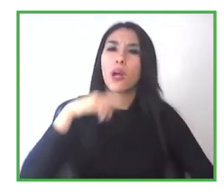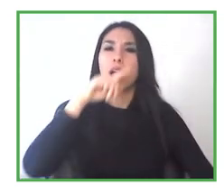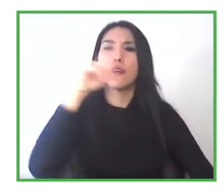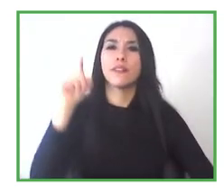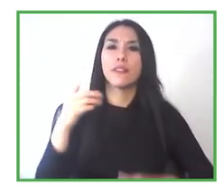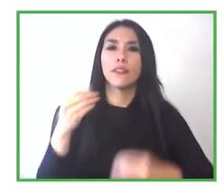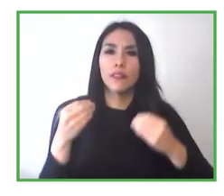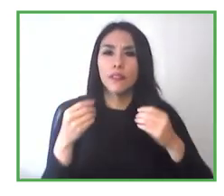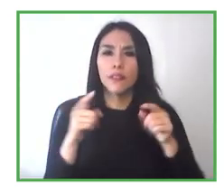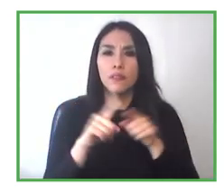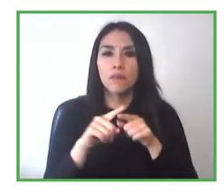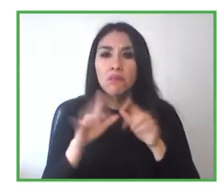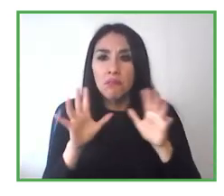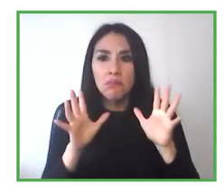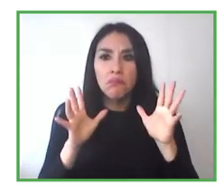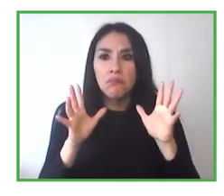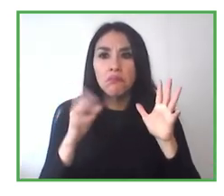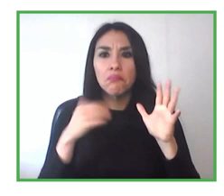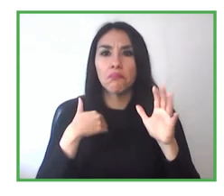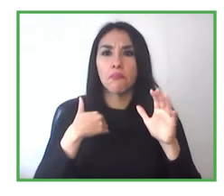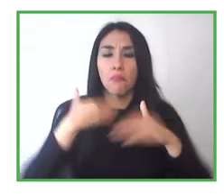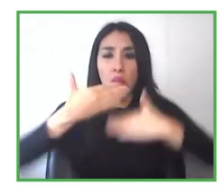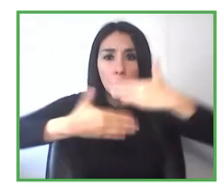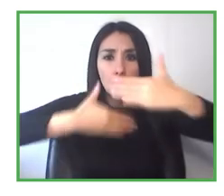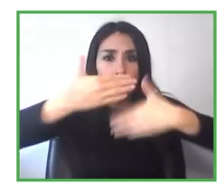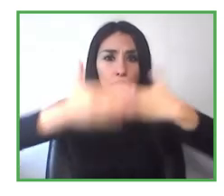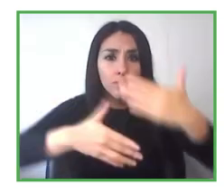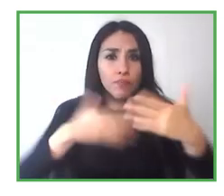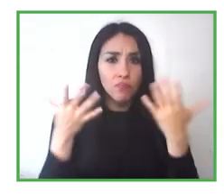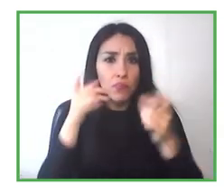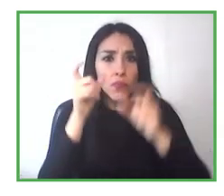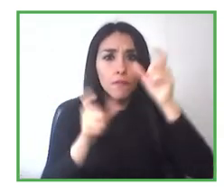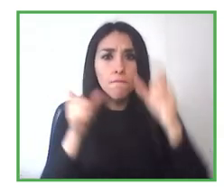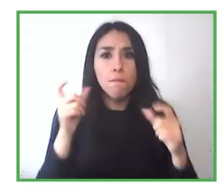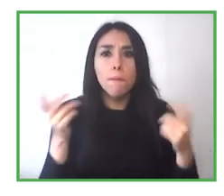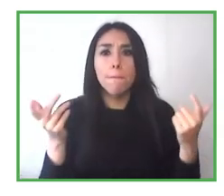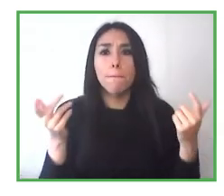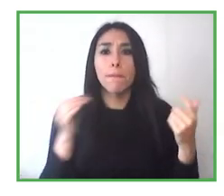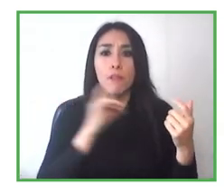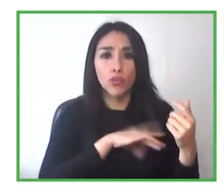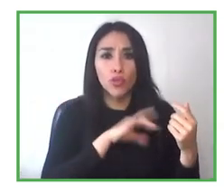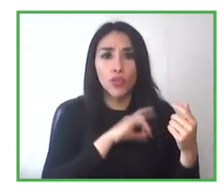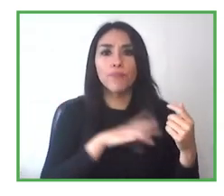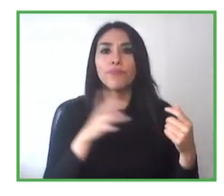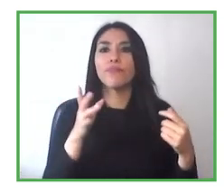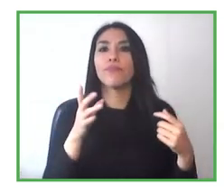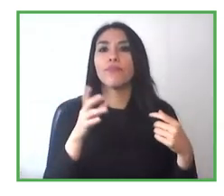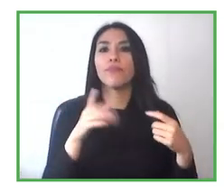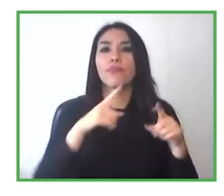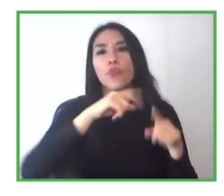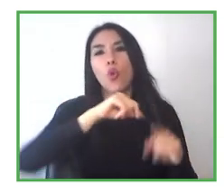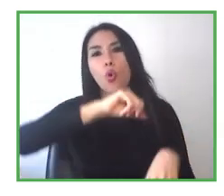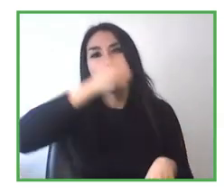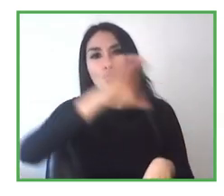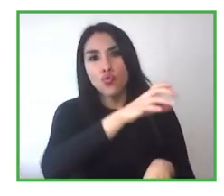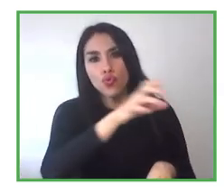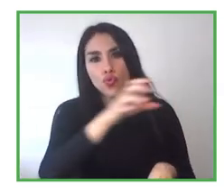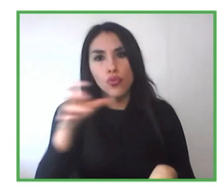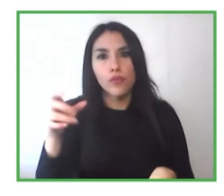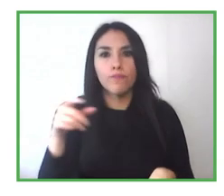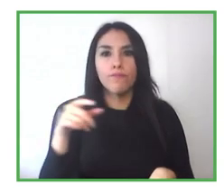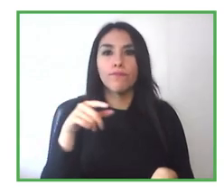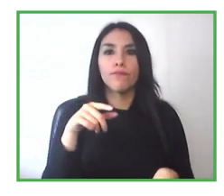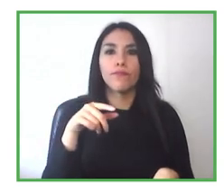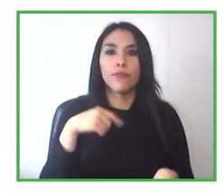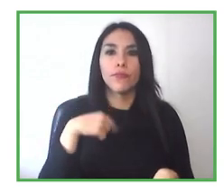How have they taken it? And I wanted to ask everybody who is with us in this conference, people who are not from Chile. I wanted to tell about Chile here about